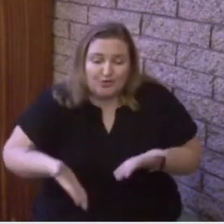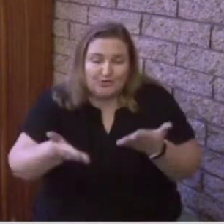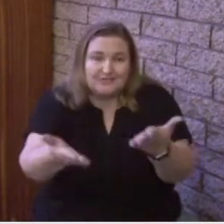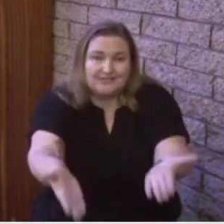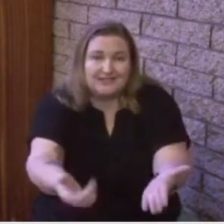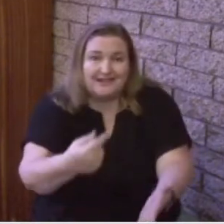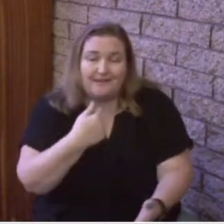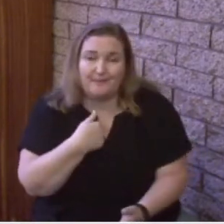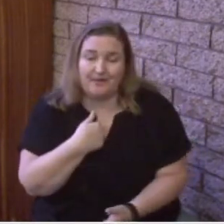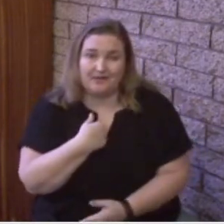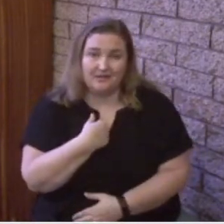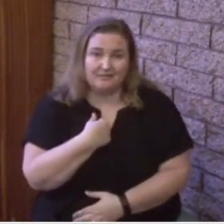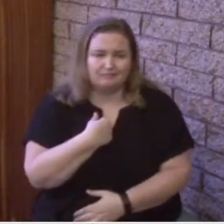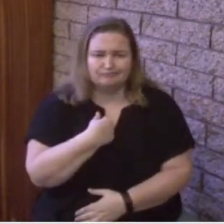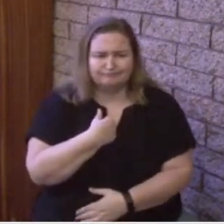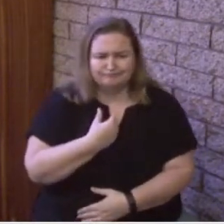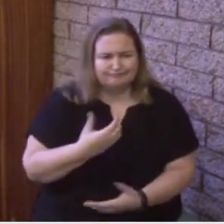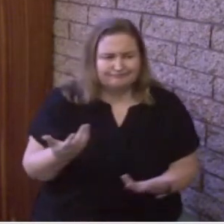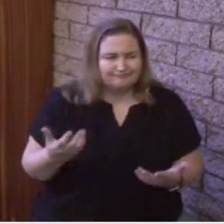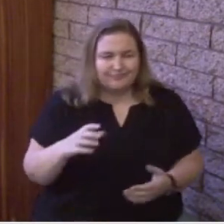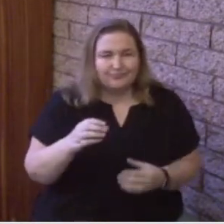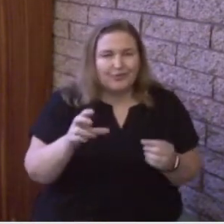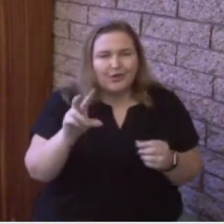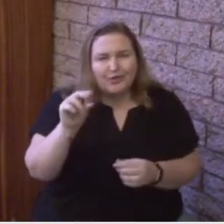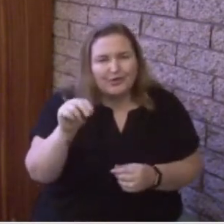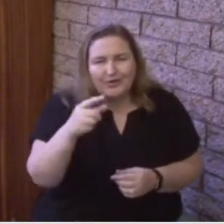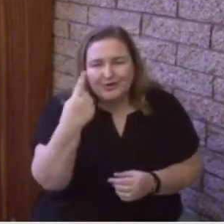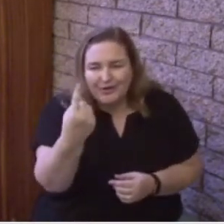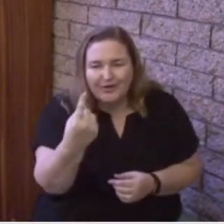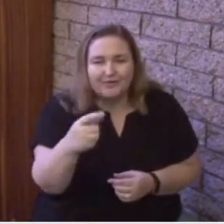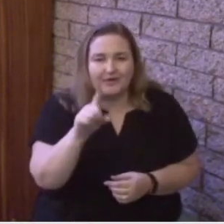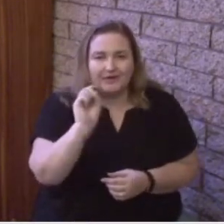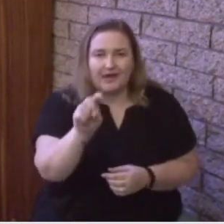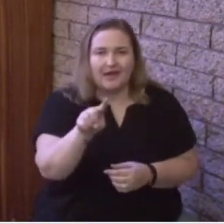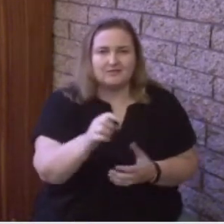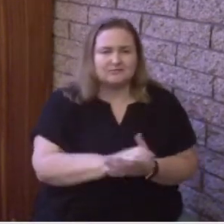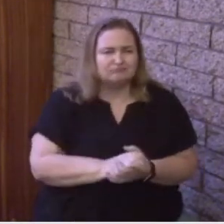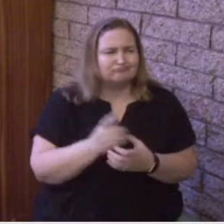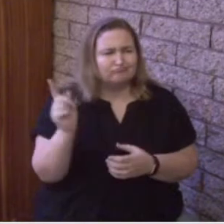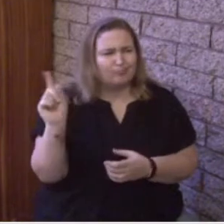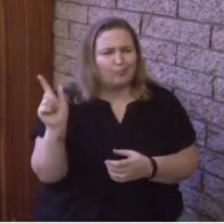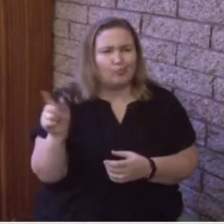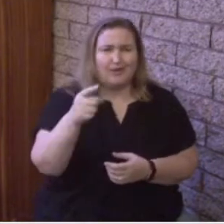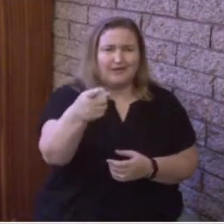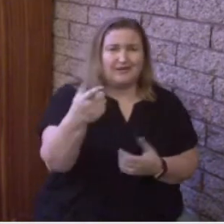But because I've said these things to you, sorrow has filled your heart.